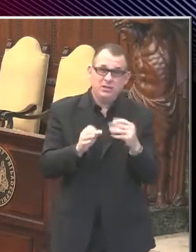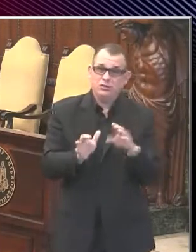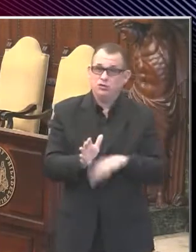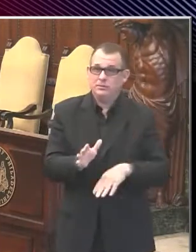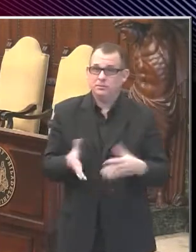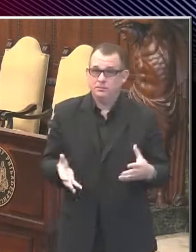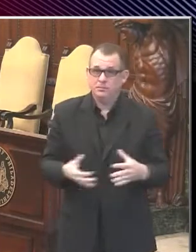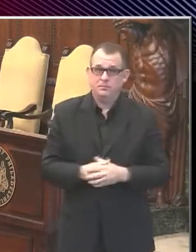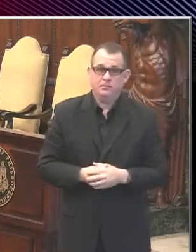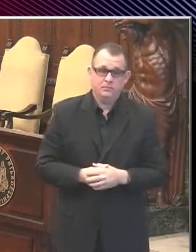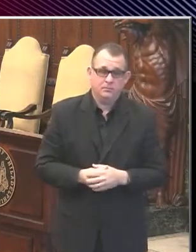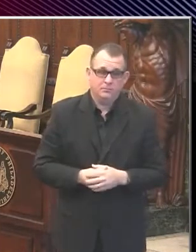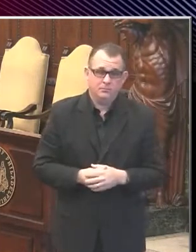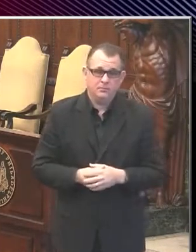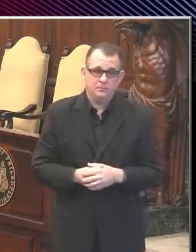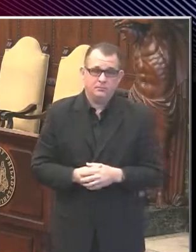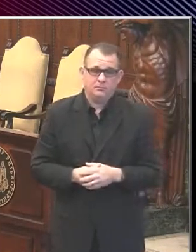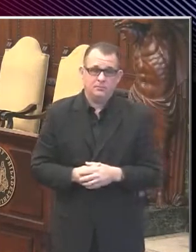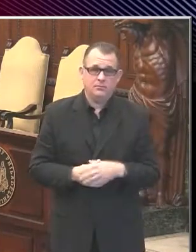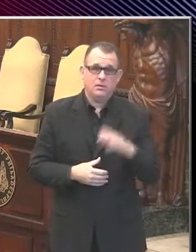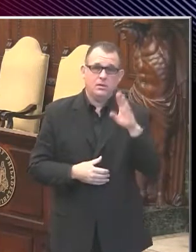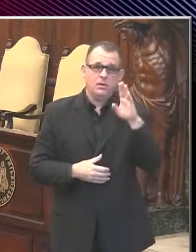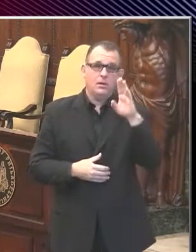McChrystal of P. Hi.